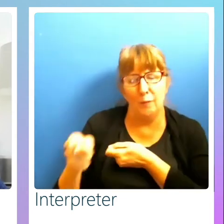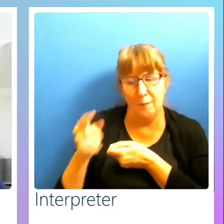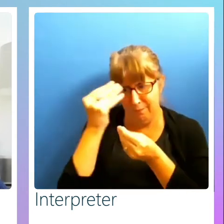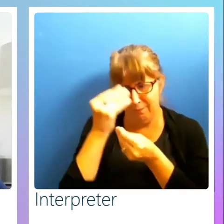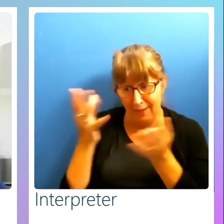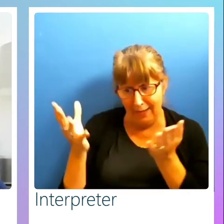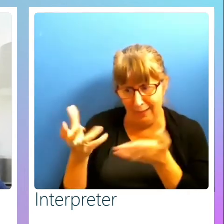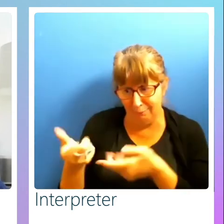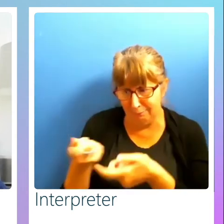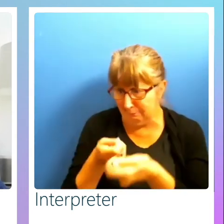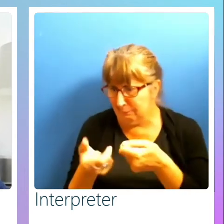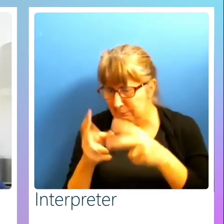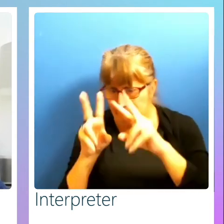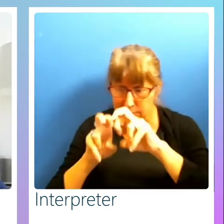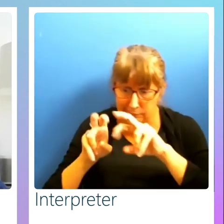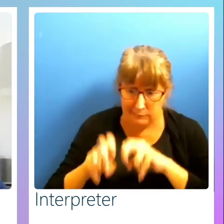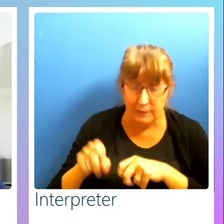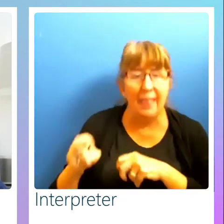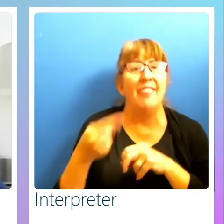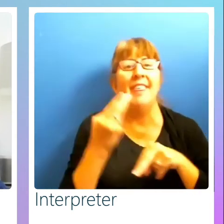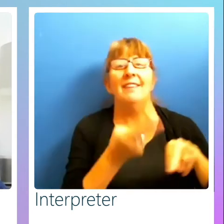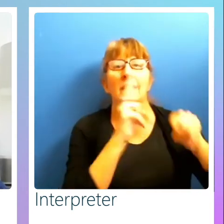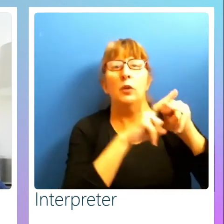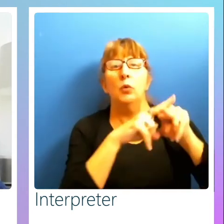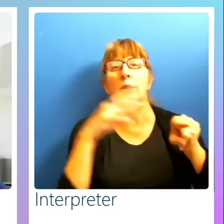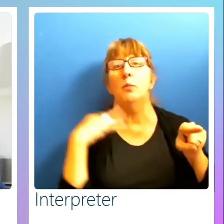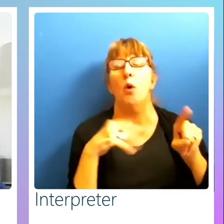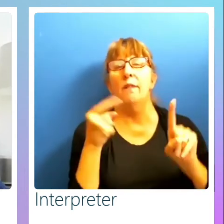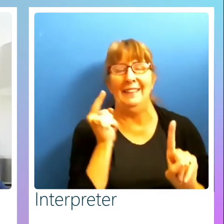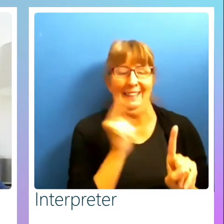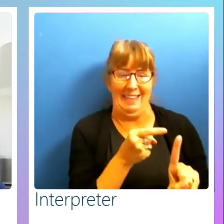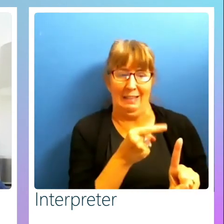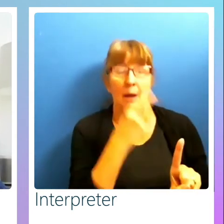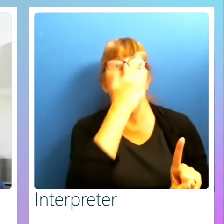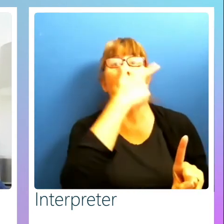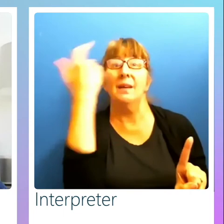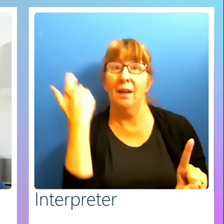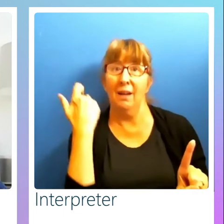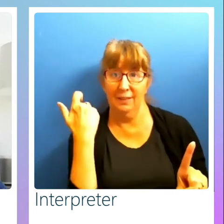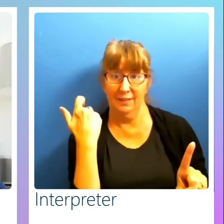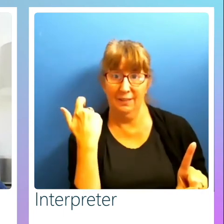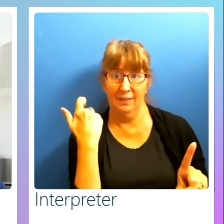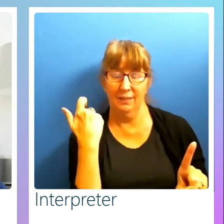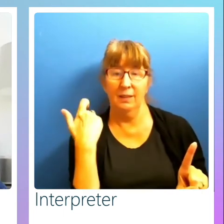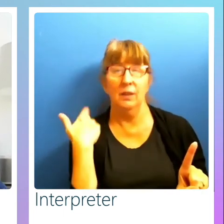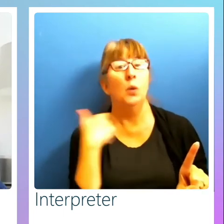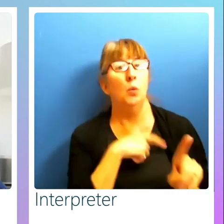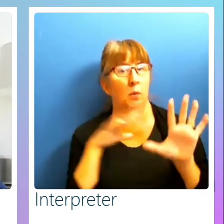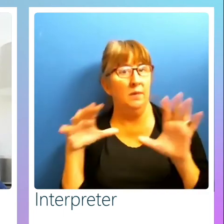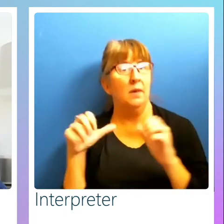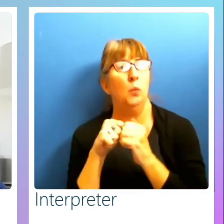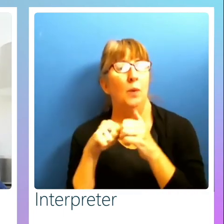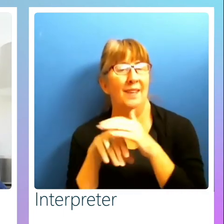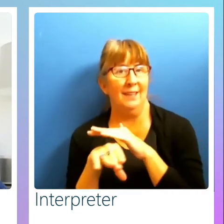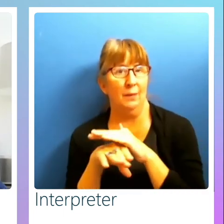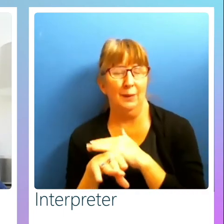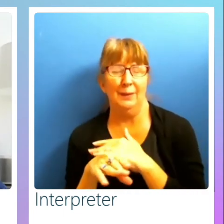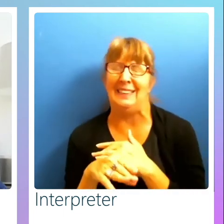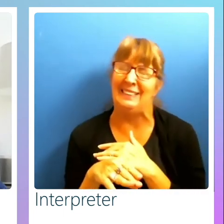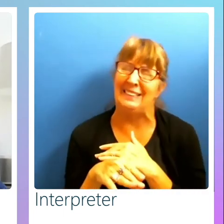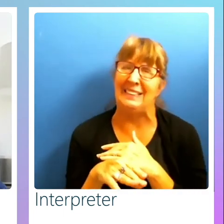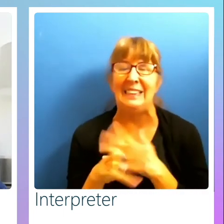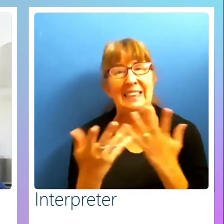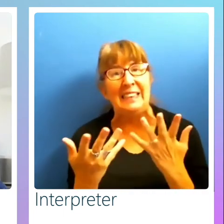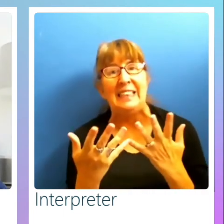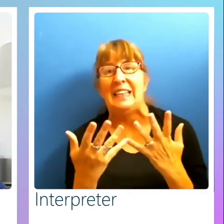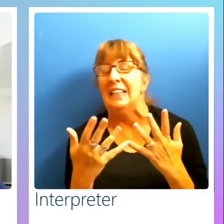say that this particular increase in profit occurred because of what we've done with accessibility. So I'll